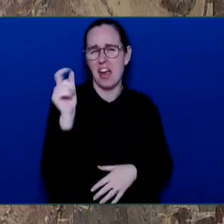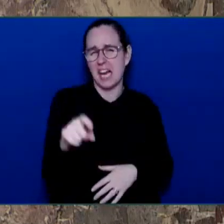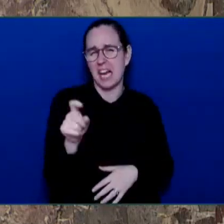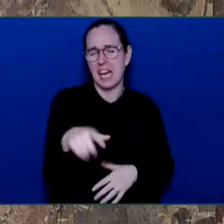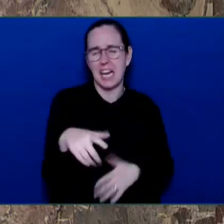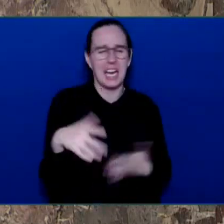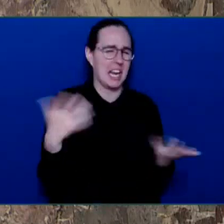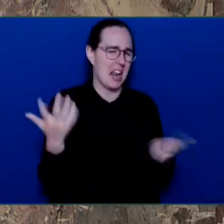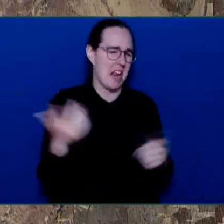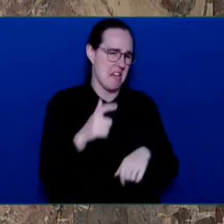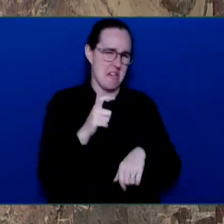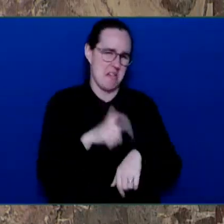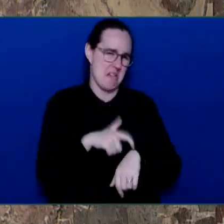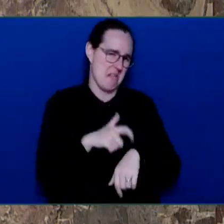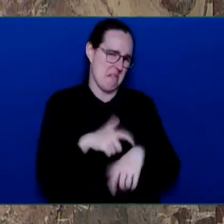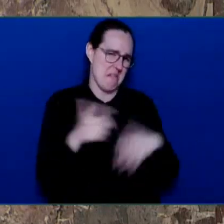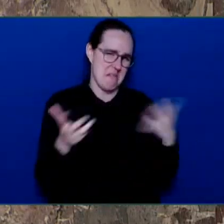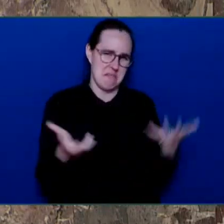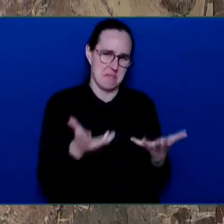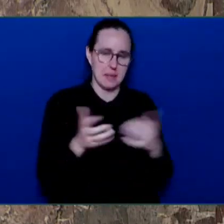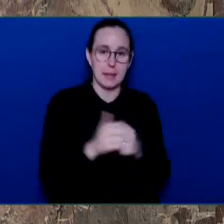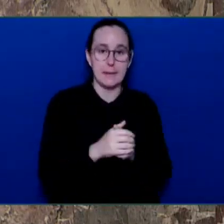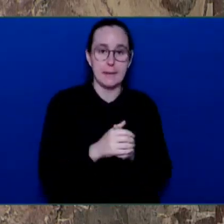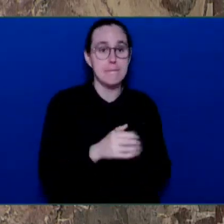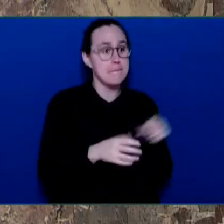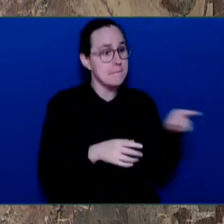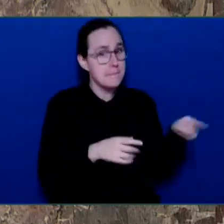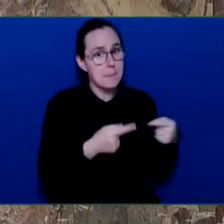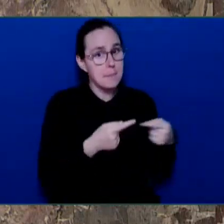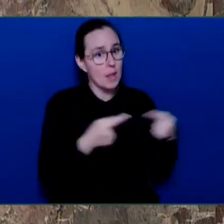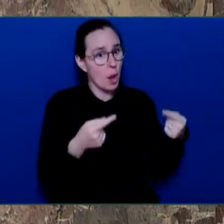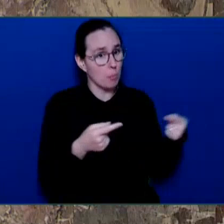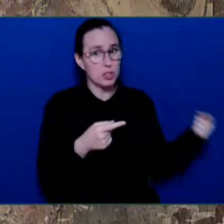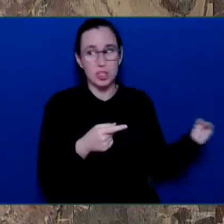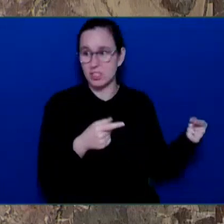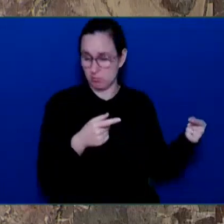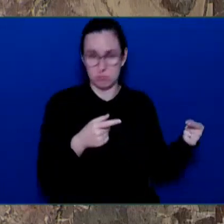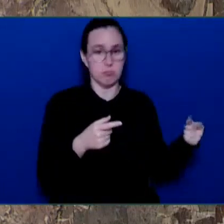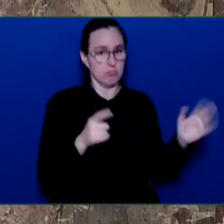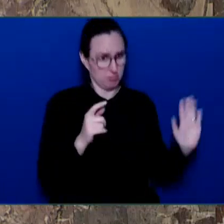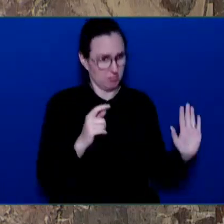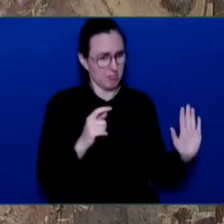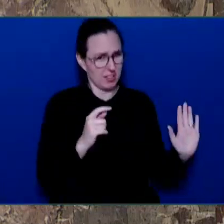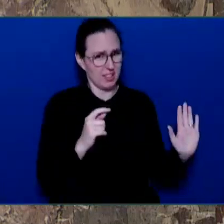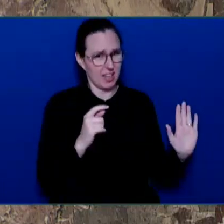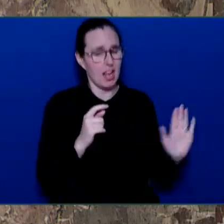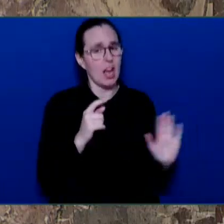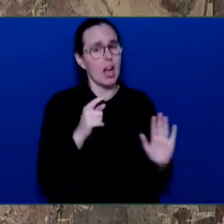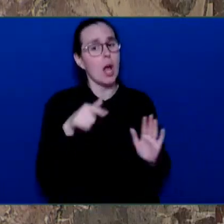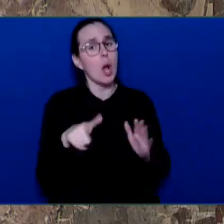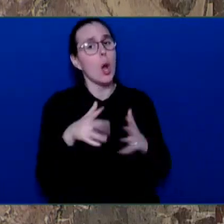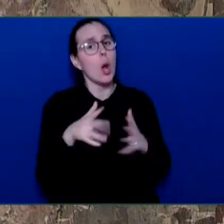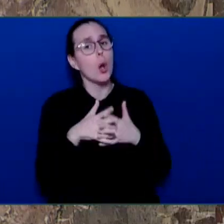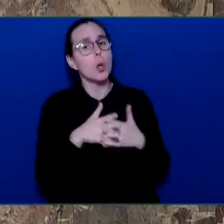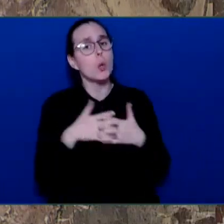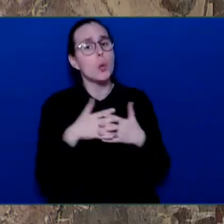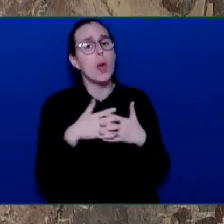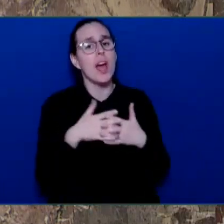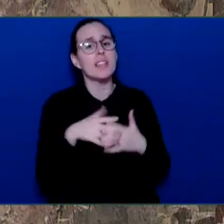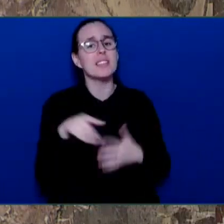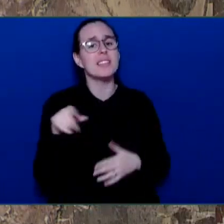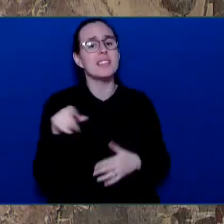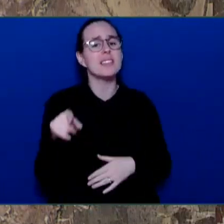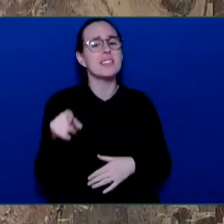is happening, Honourable Speaker. The United States Inflation Reduction Act is injecting $3